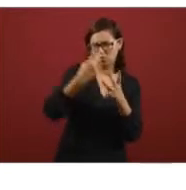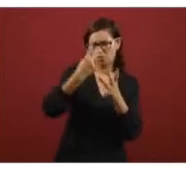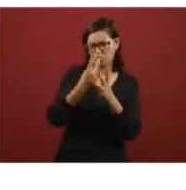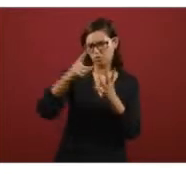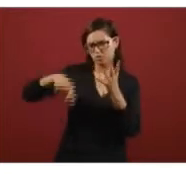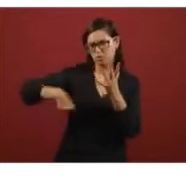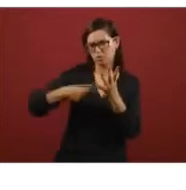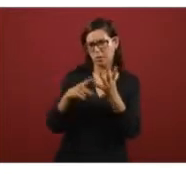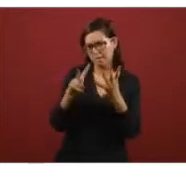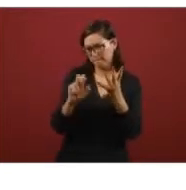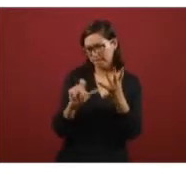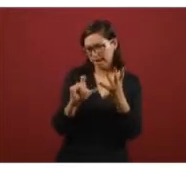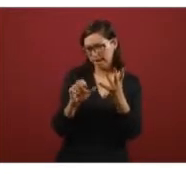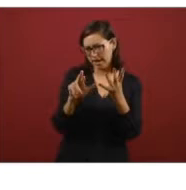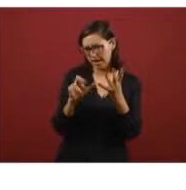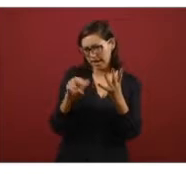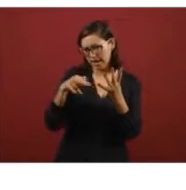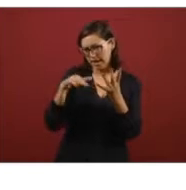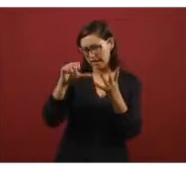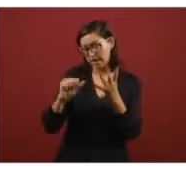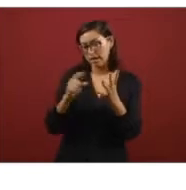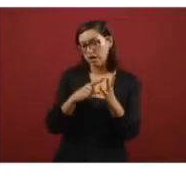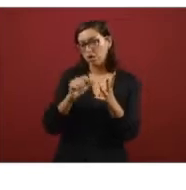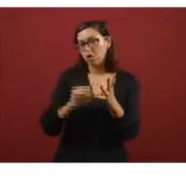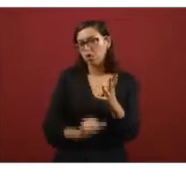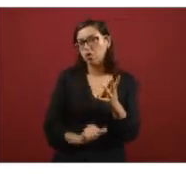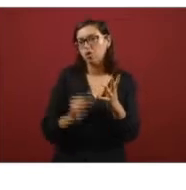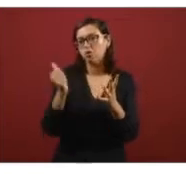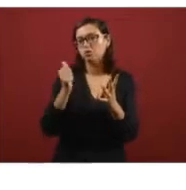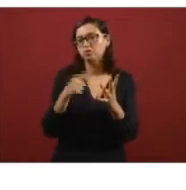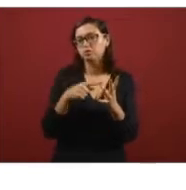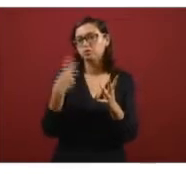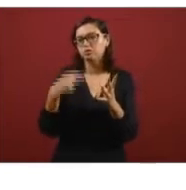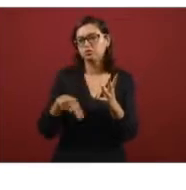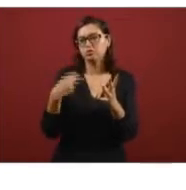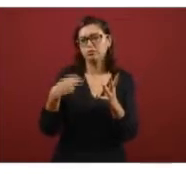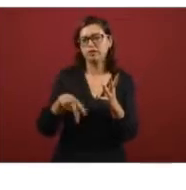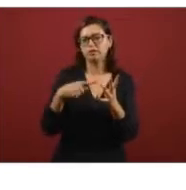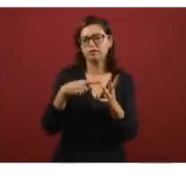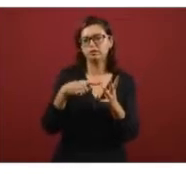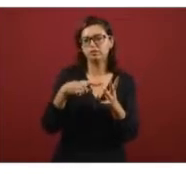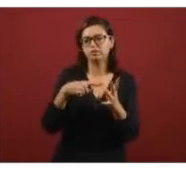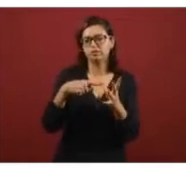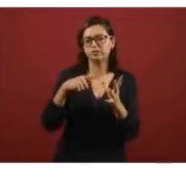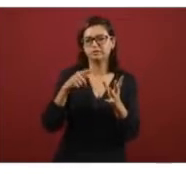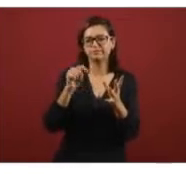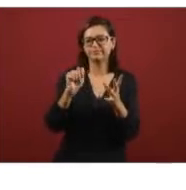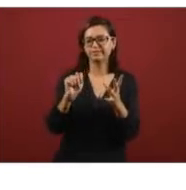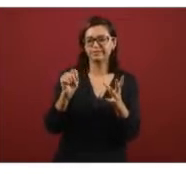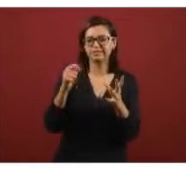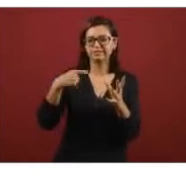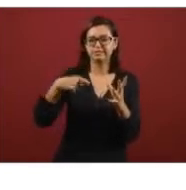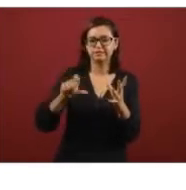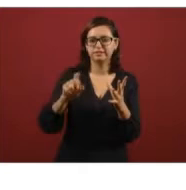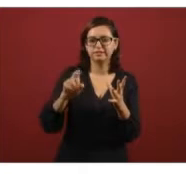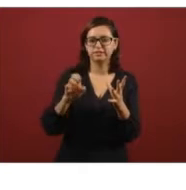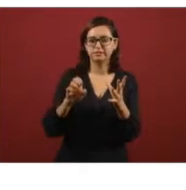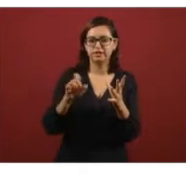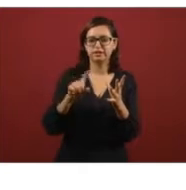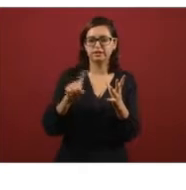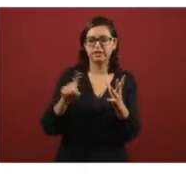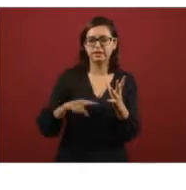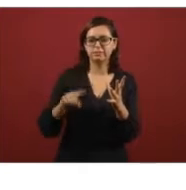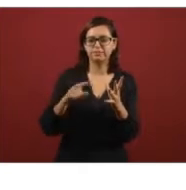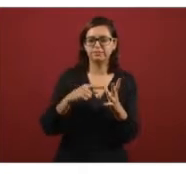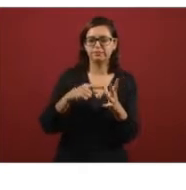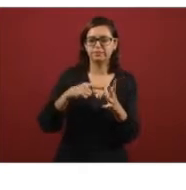and then Valeriana and then one in Quesqui in Tabasco and then